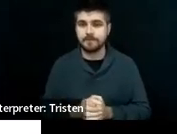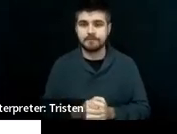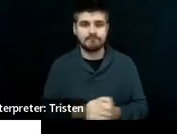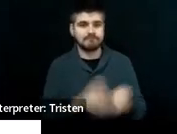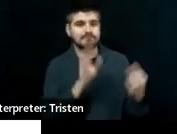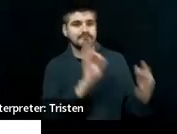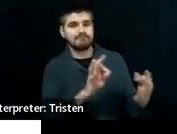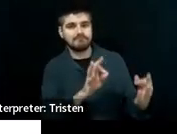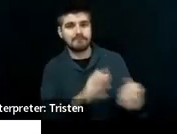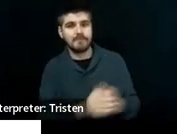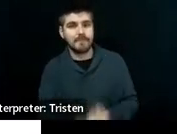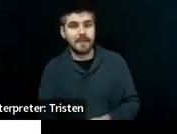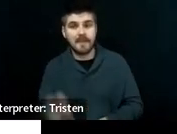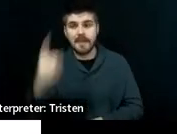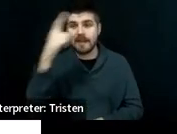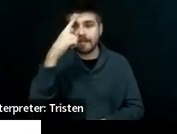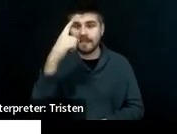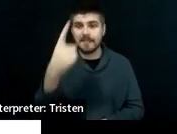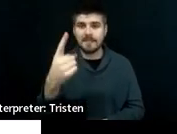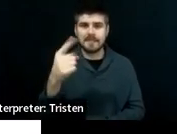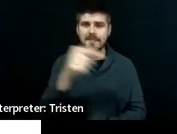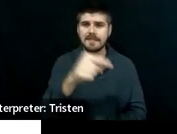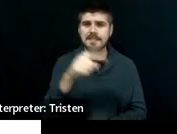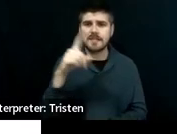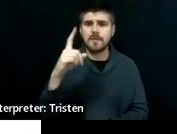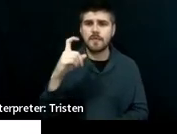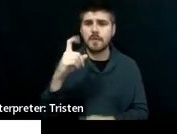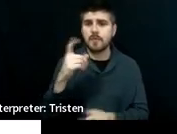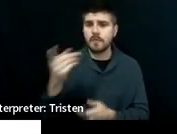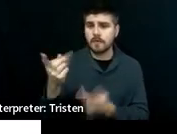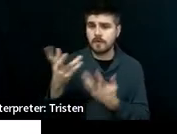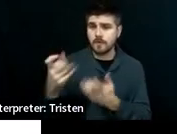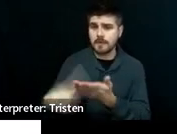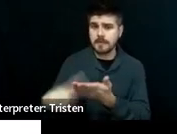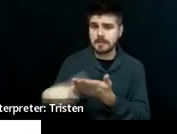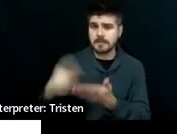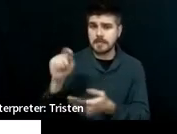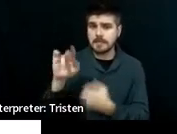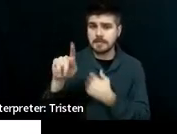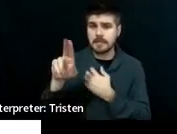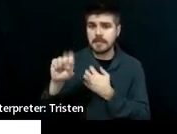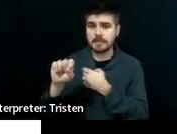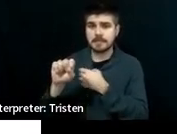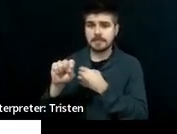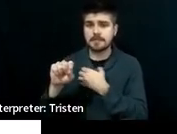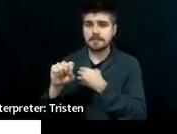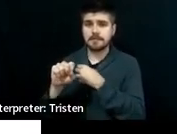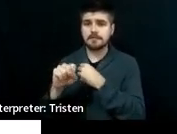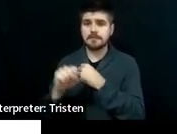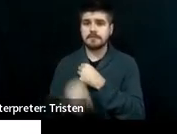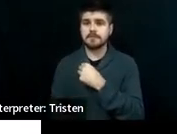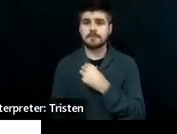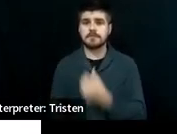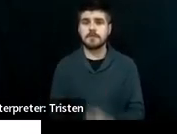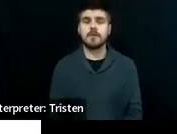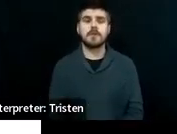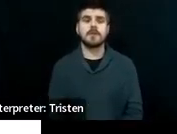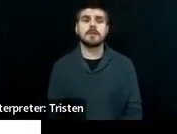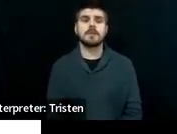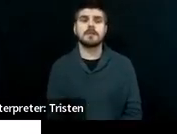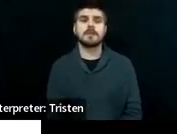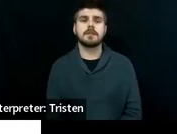And I think this is another one that you would like to speak to the planned course of study. So